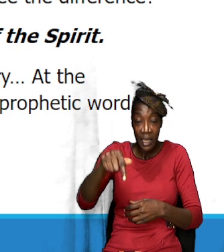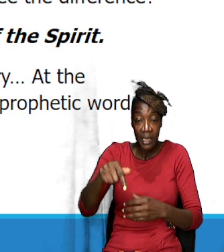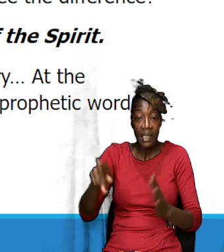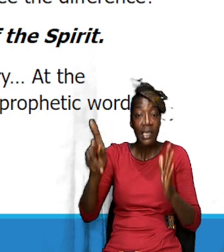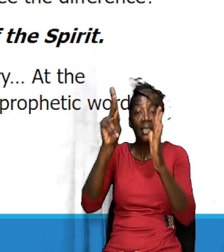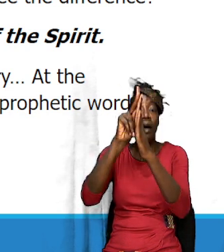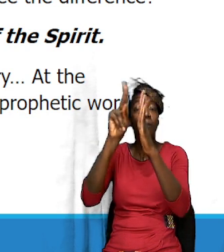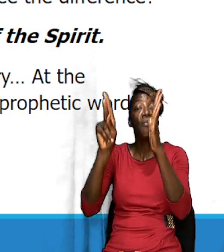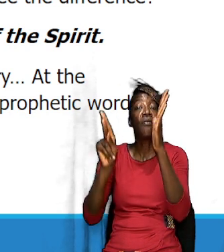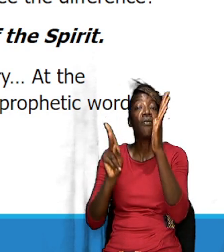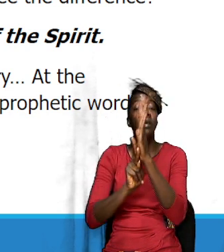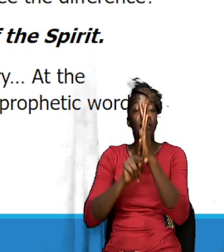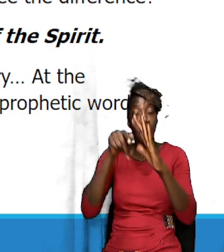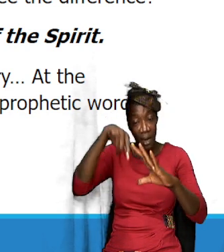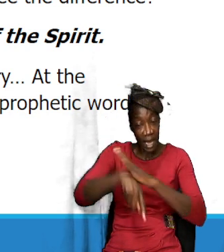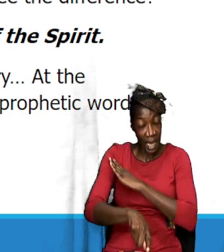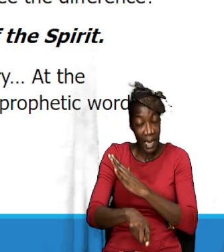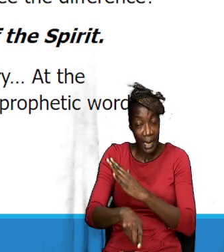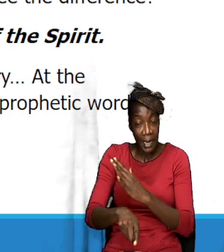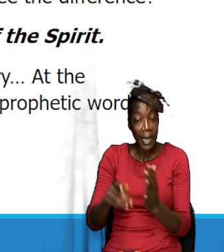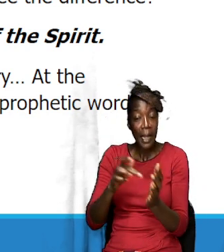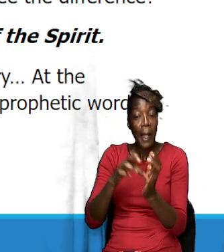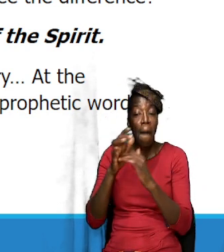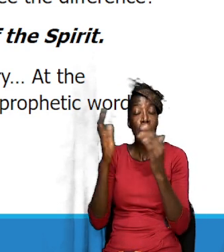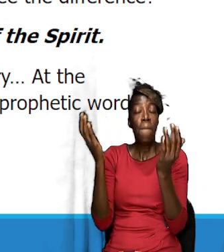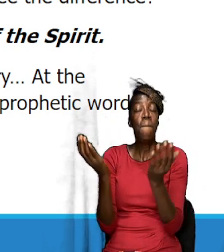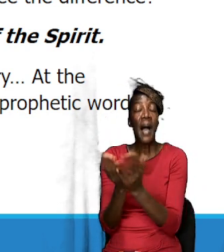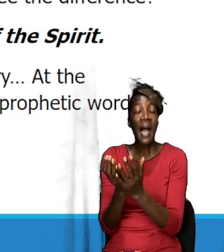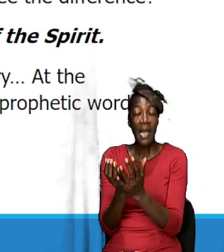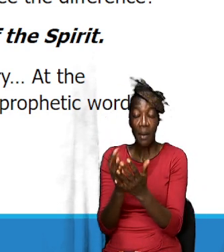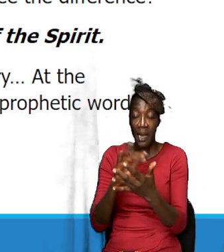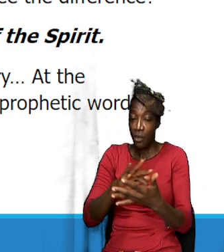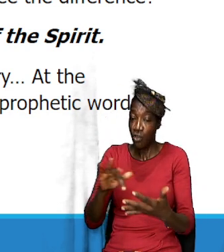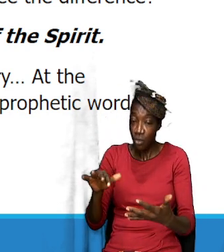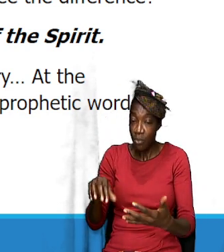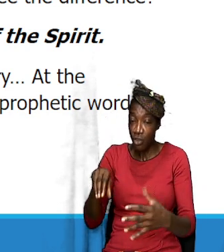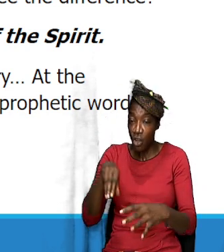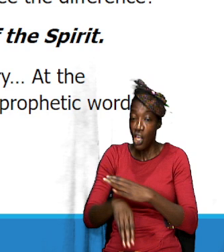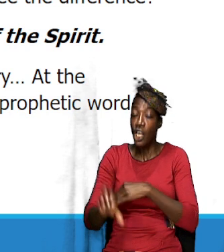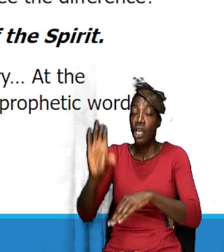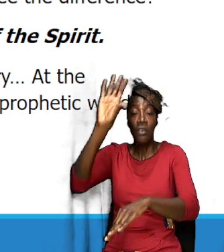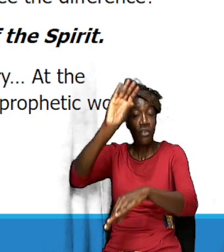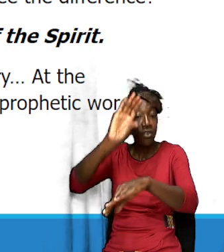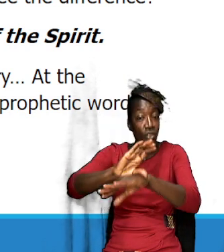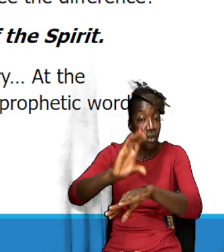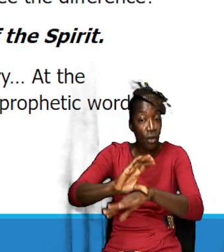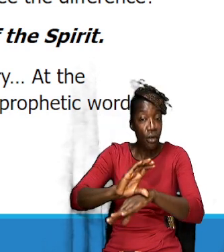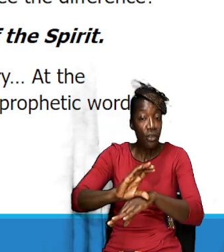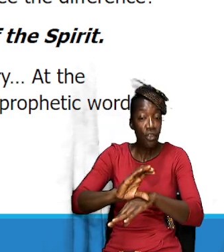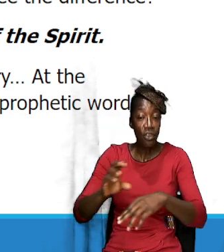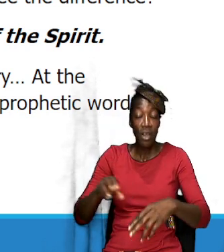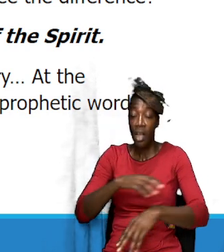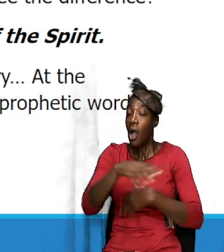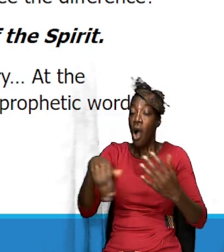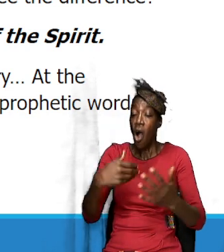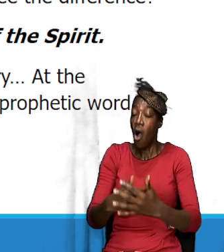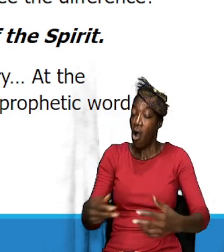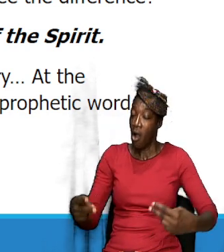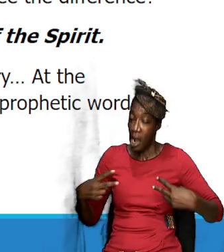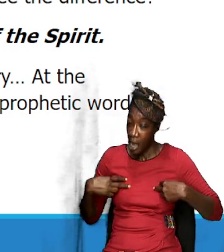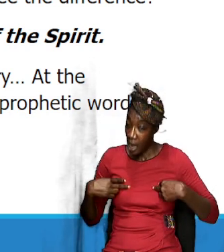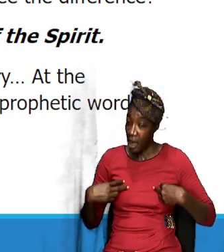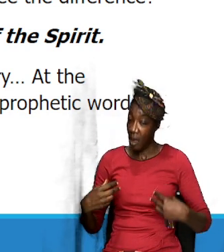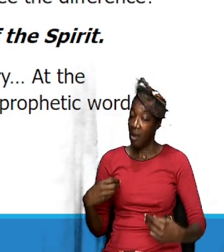in the Bible and in scriptures and in Christendom. You know, we all have our own